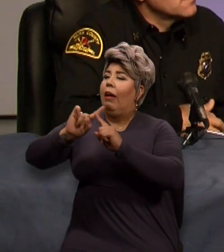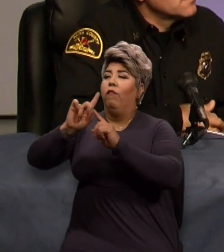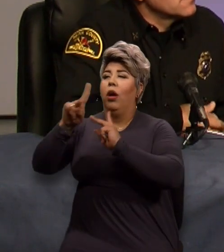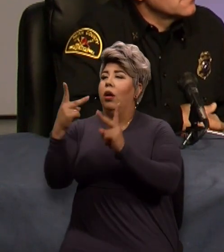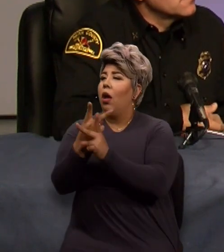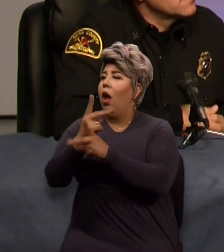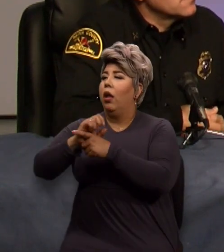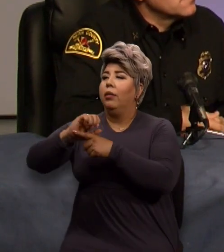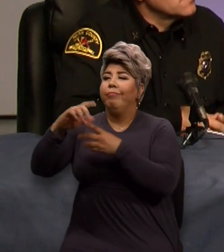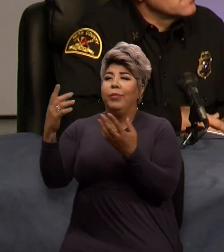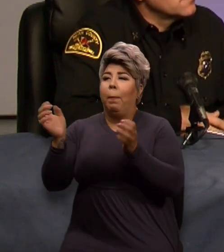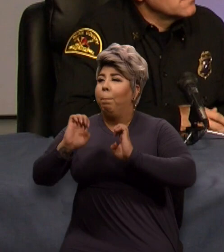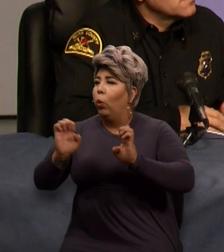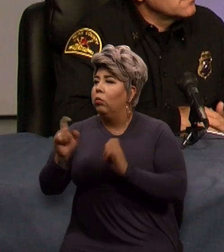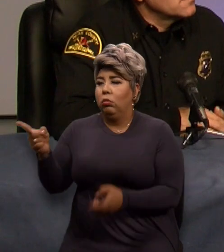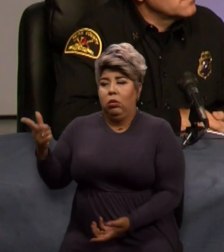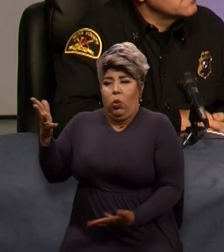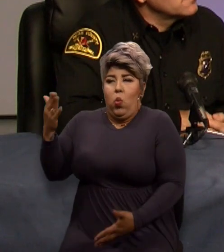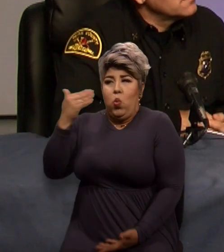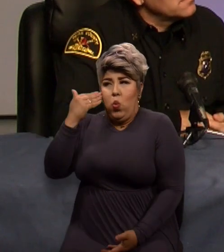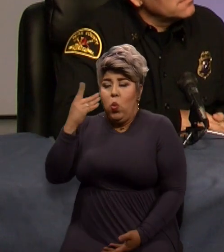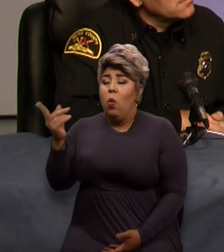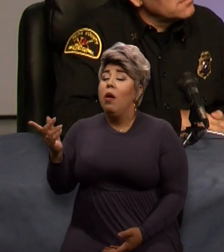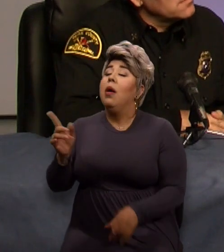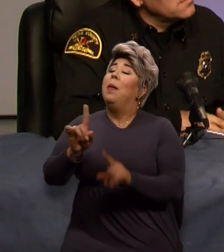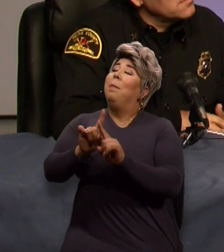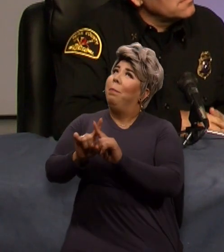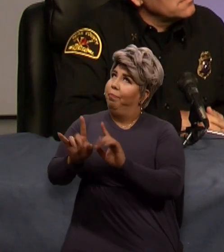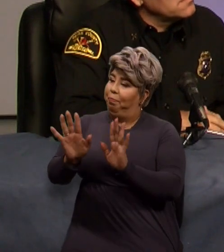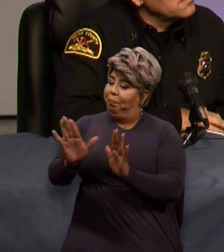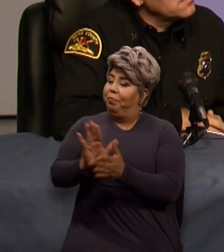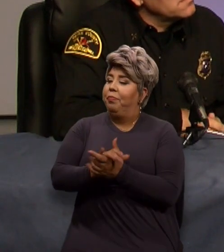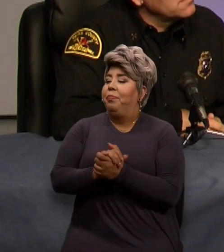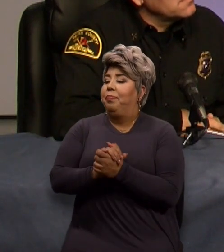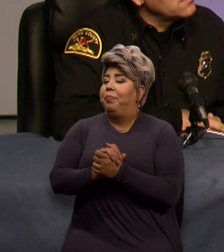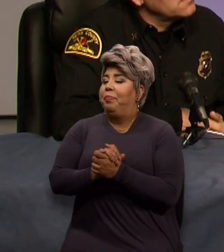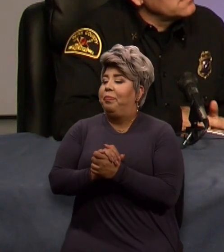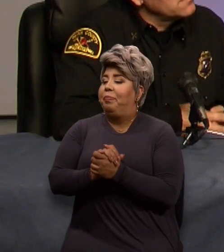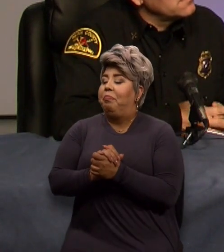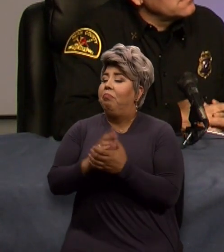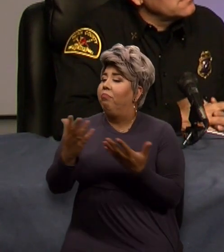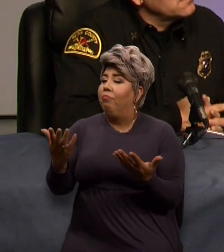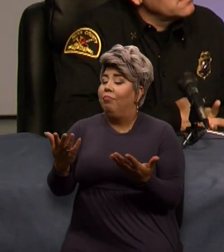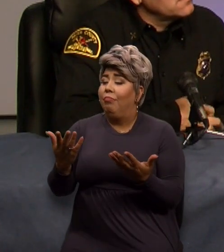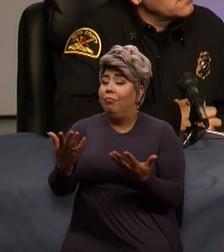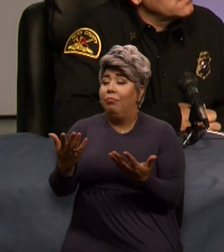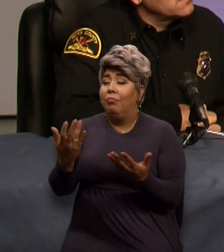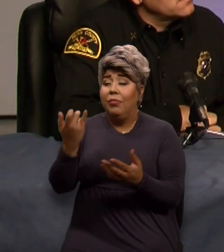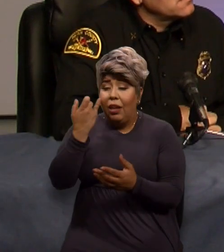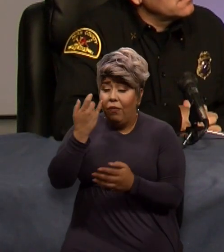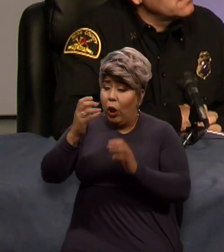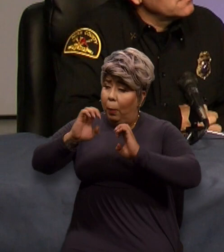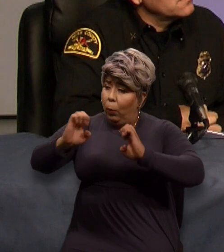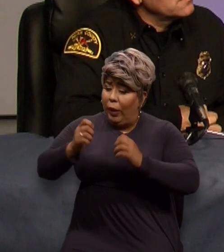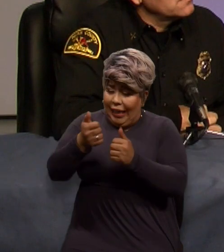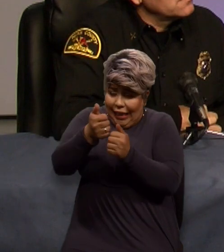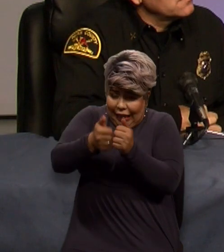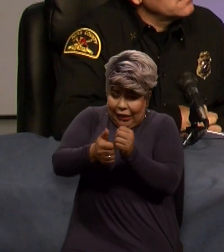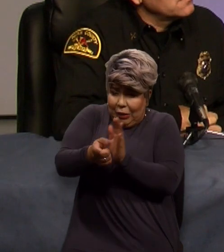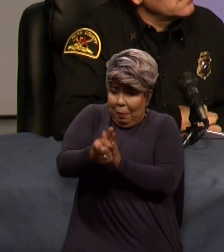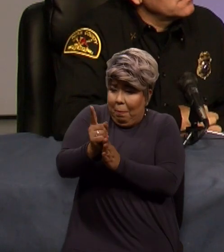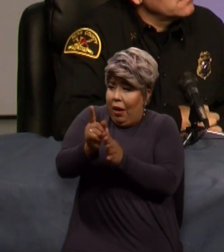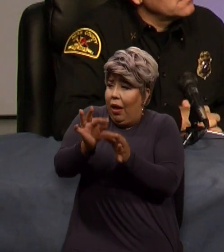that we can possibly think of. But again, when seconds matter, when